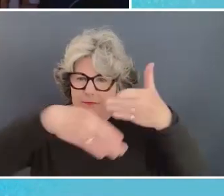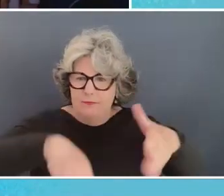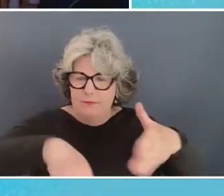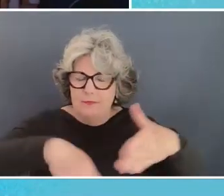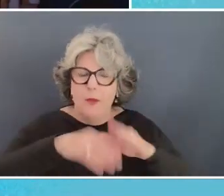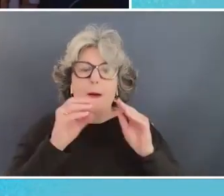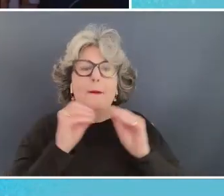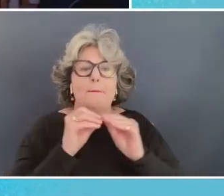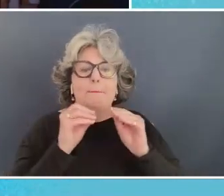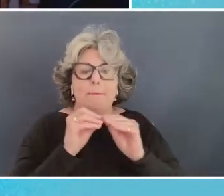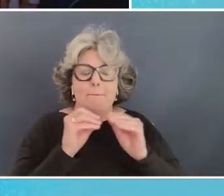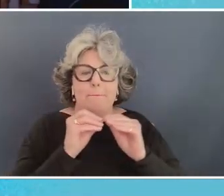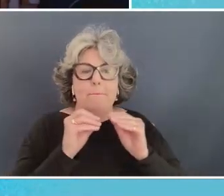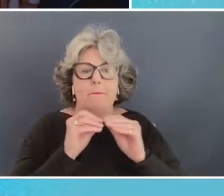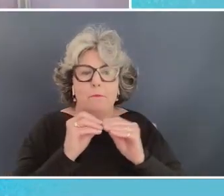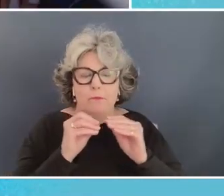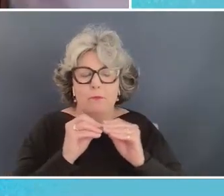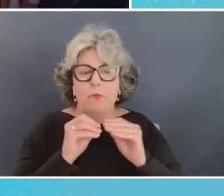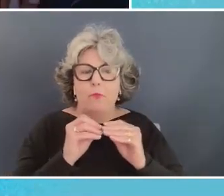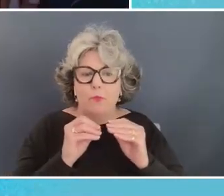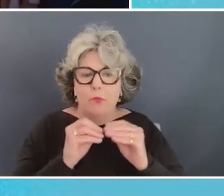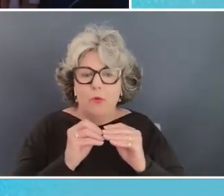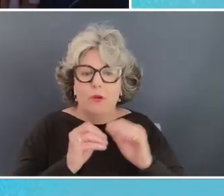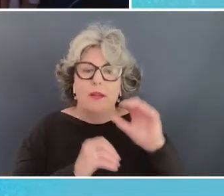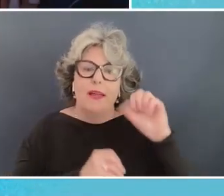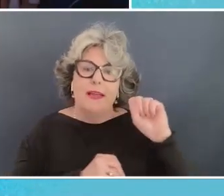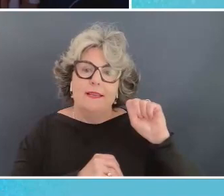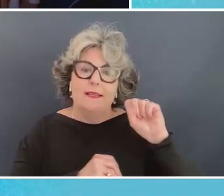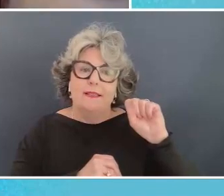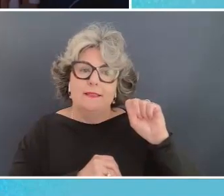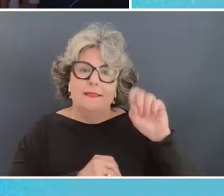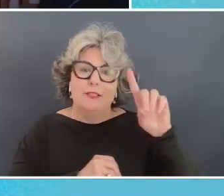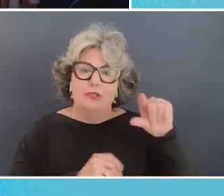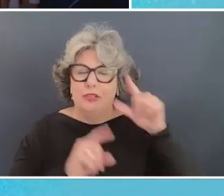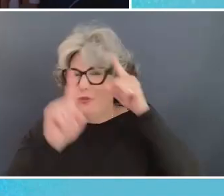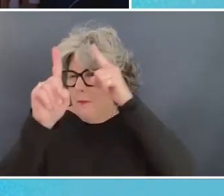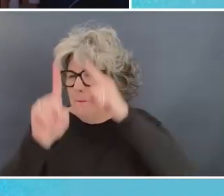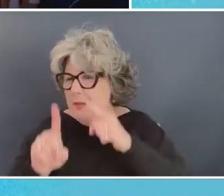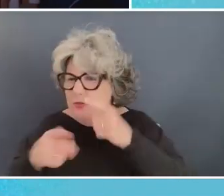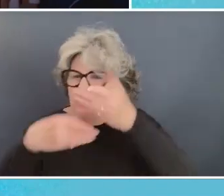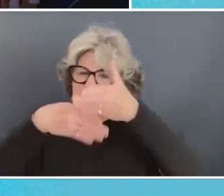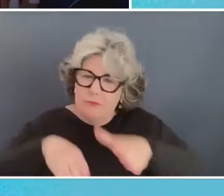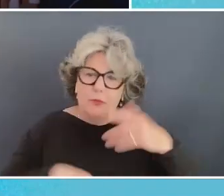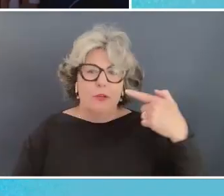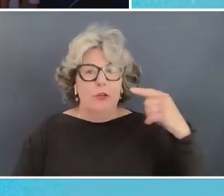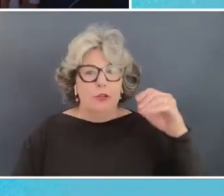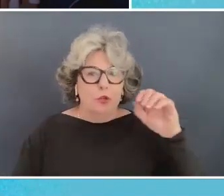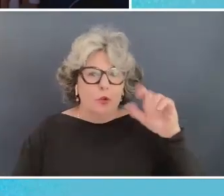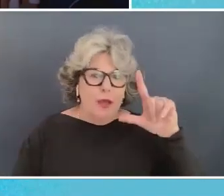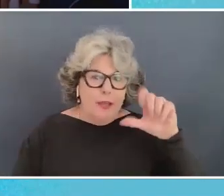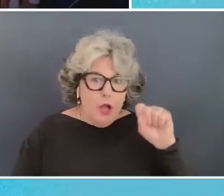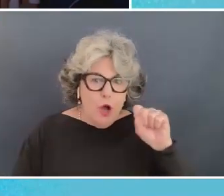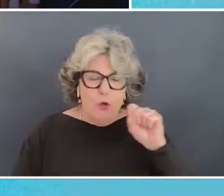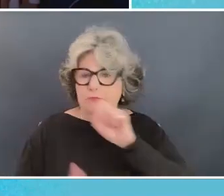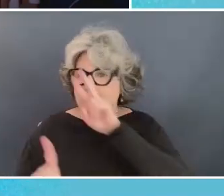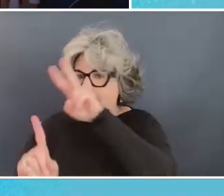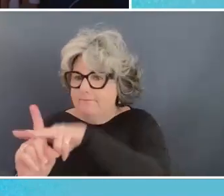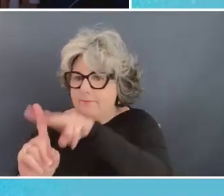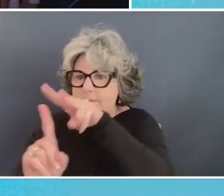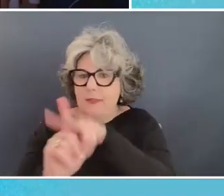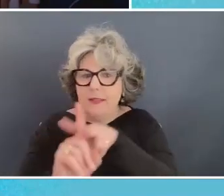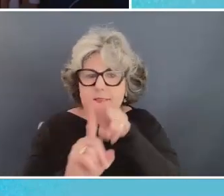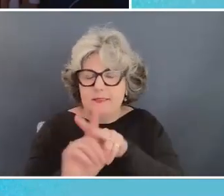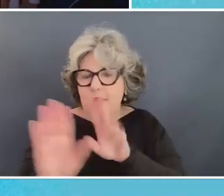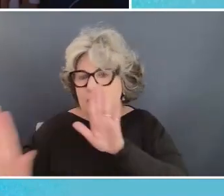more measurable uh the sdgs are kind of missions and you break them into goals and you assign them to